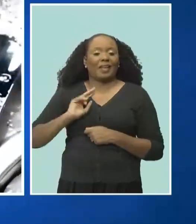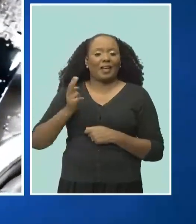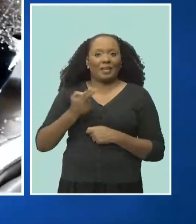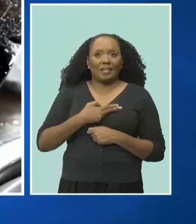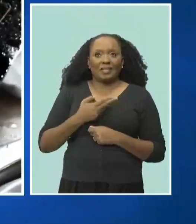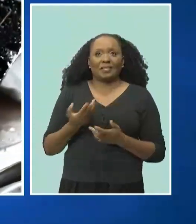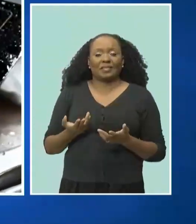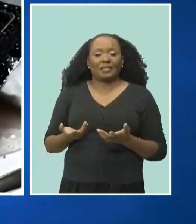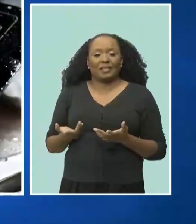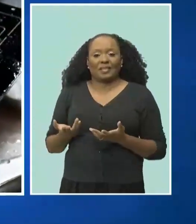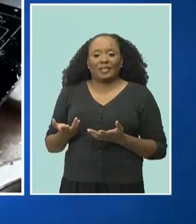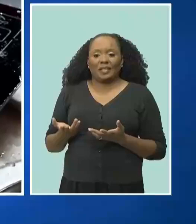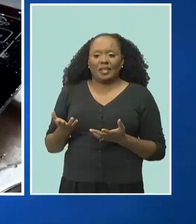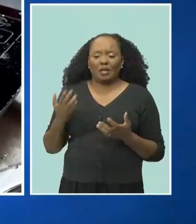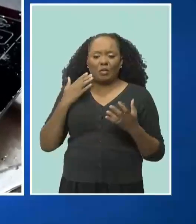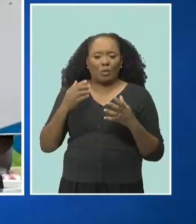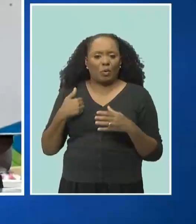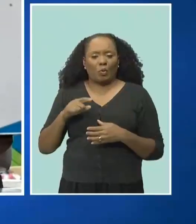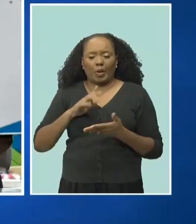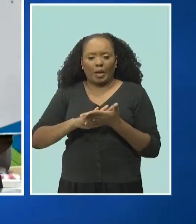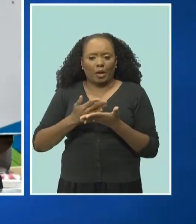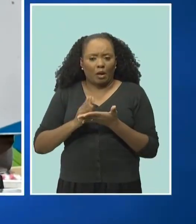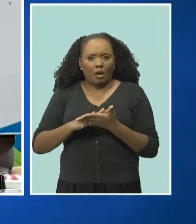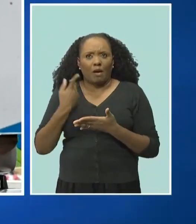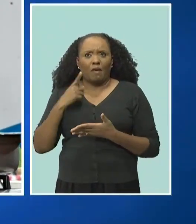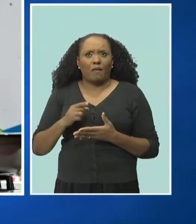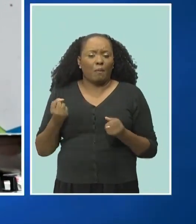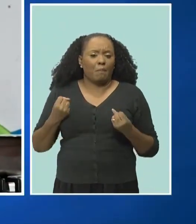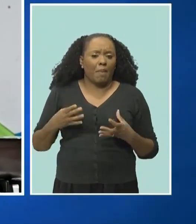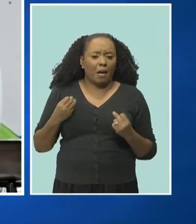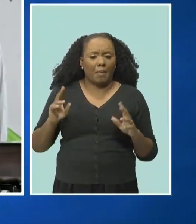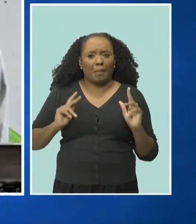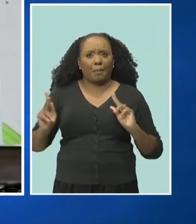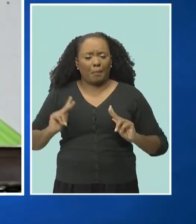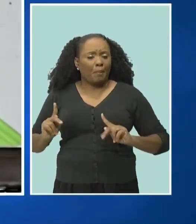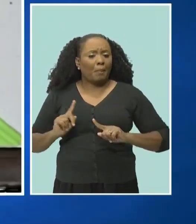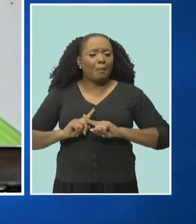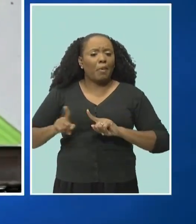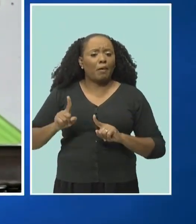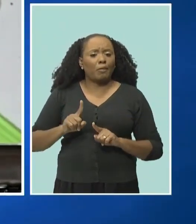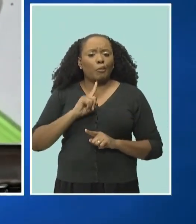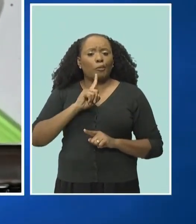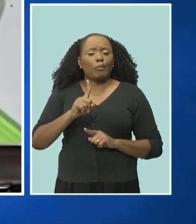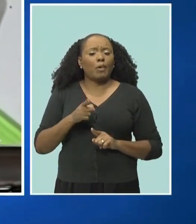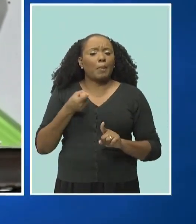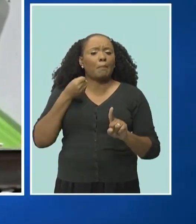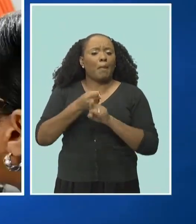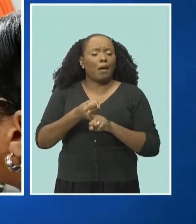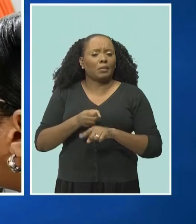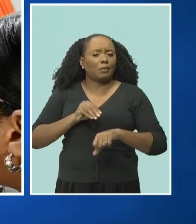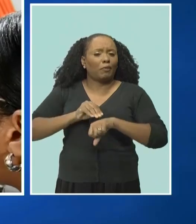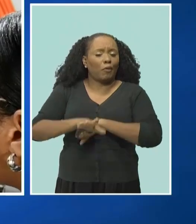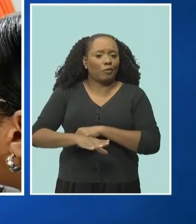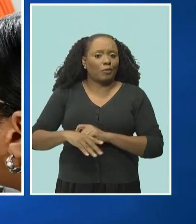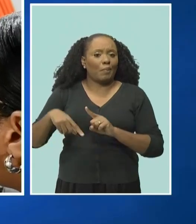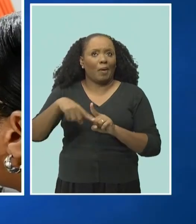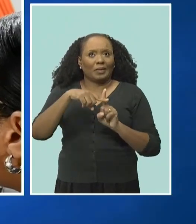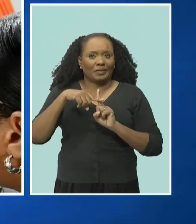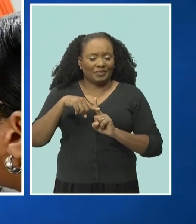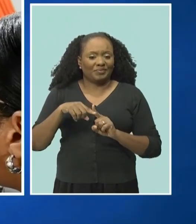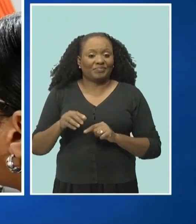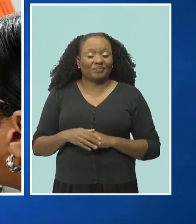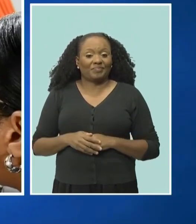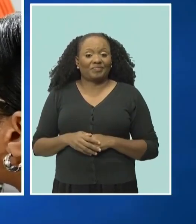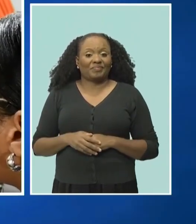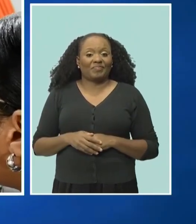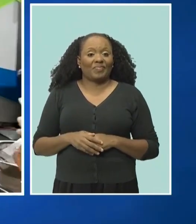for the 500, for the thousands and that kind of stuff, I mean, it creates positive momentum for all of us. And then, obviously, with the